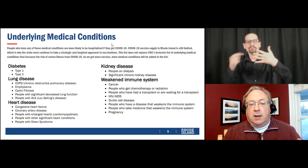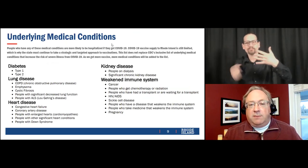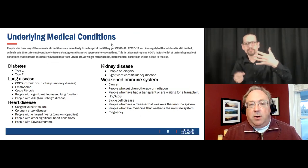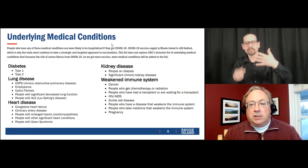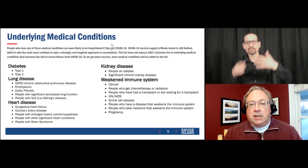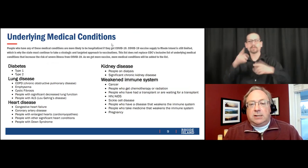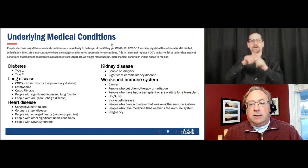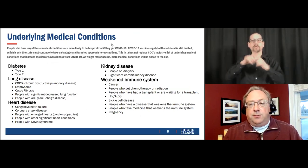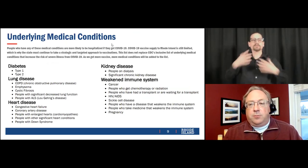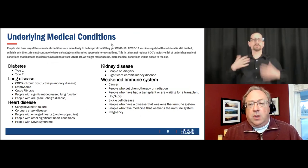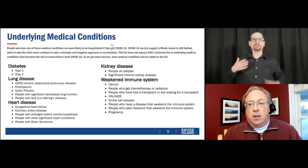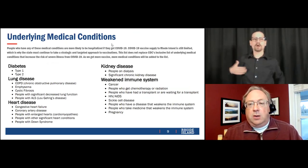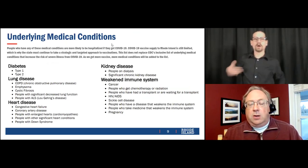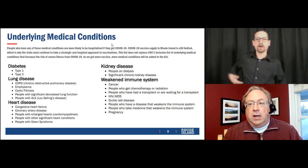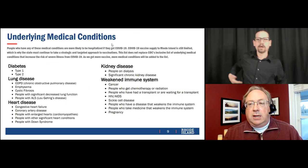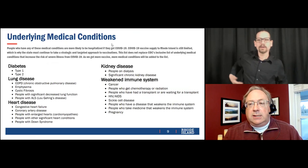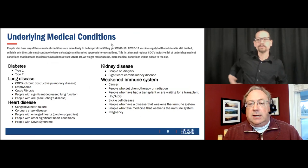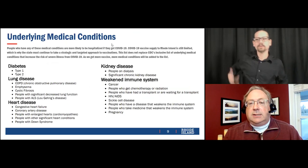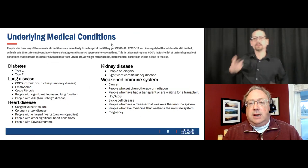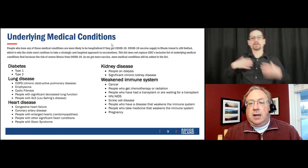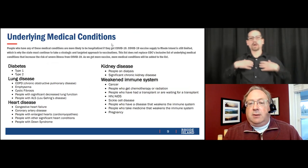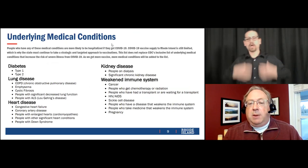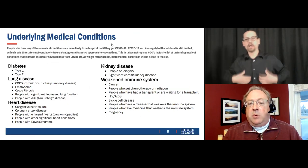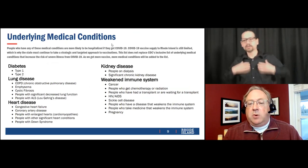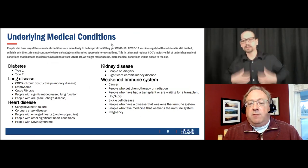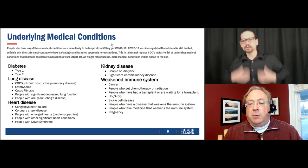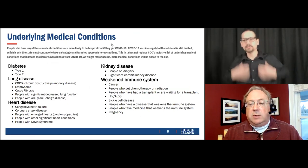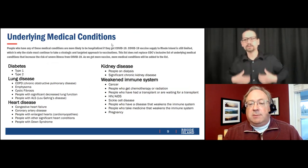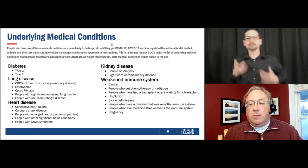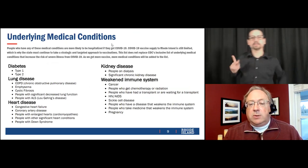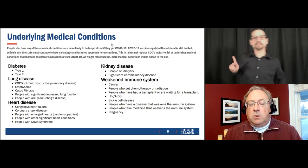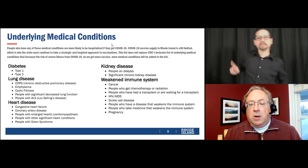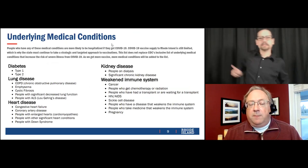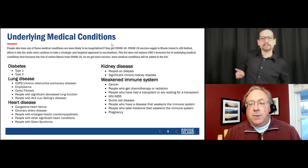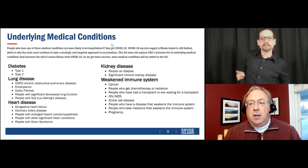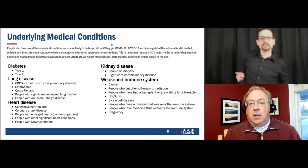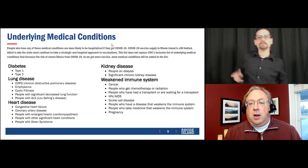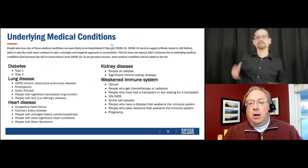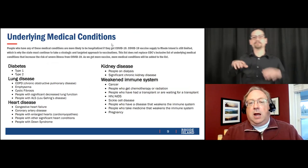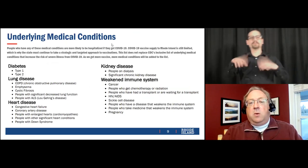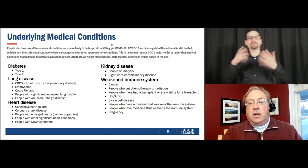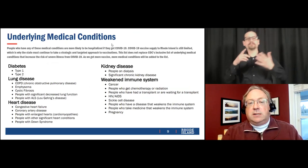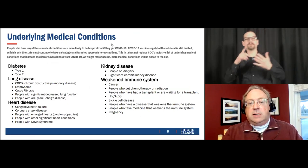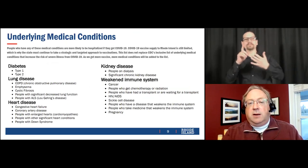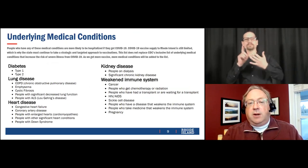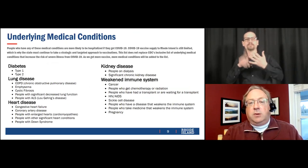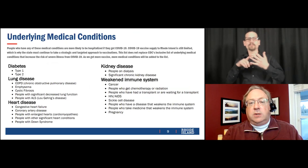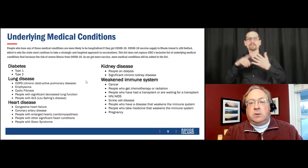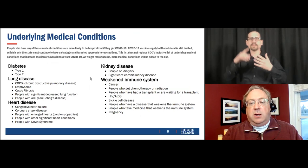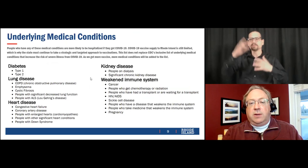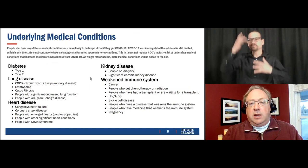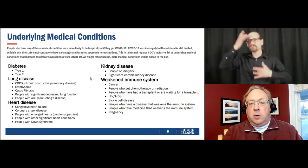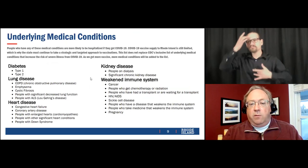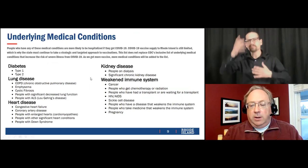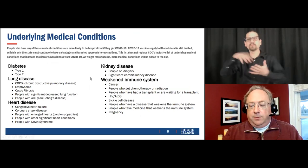certain types of heart disease, kidney disease, and people who don't have an immune system that works so well are at higher risk of not